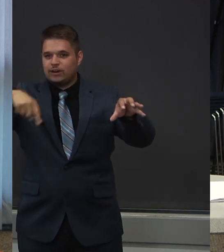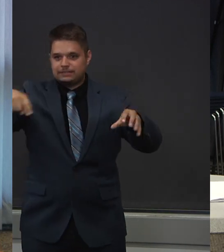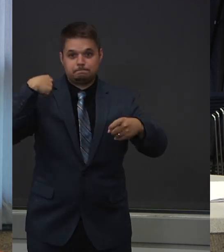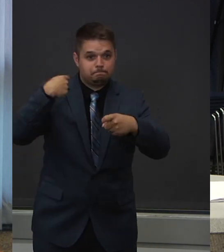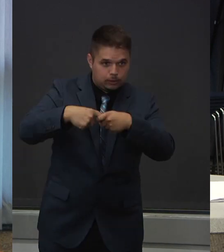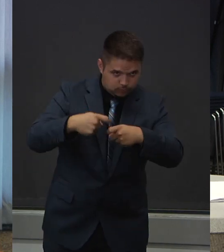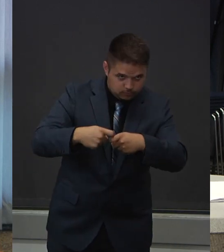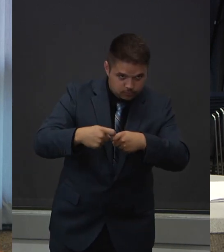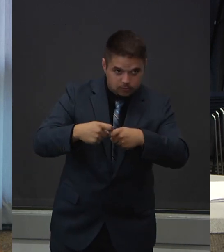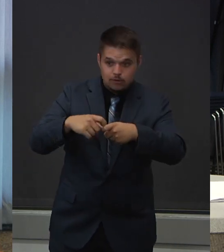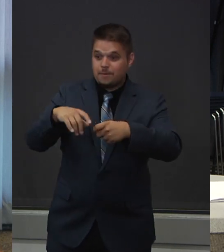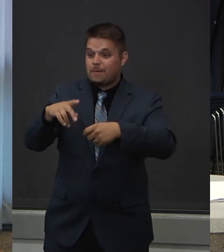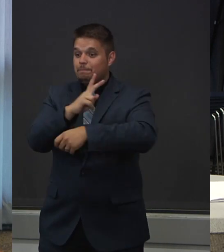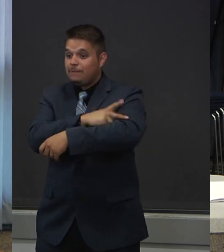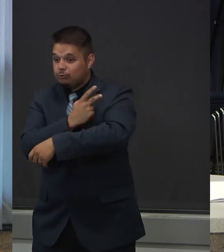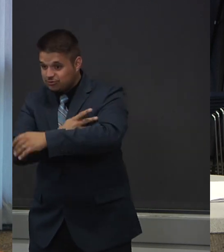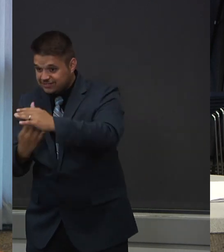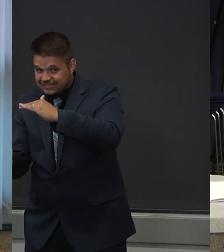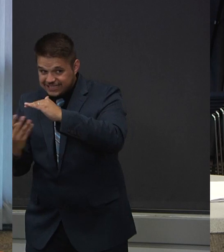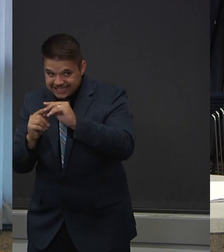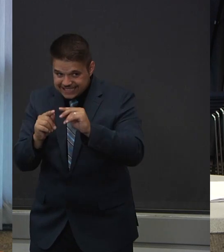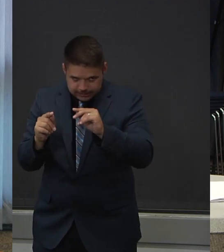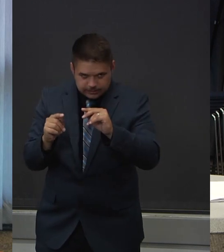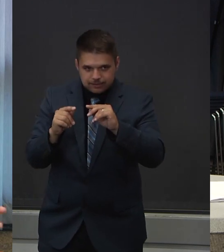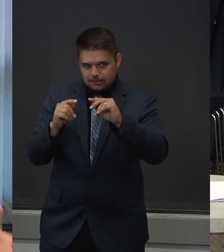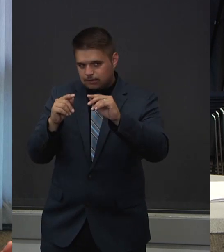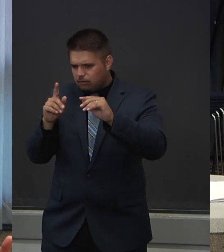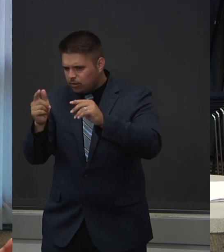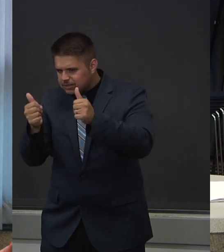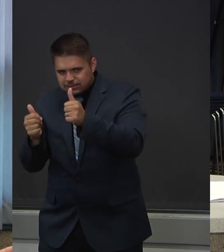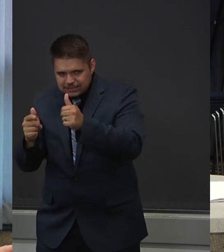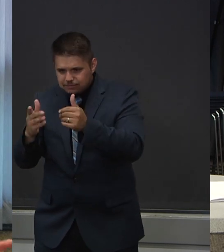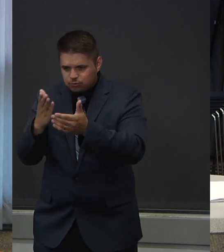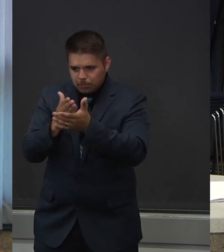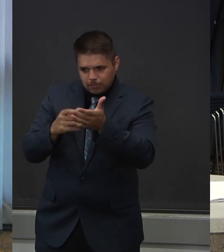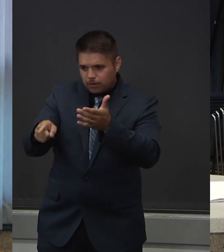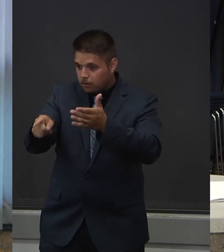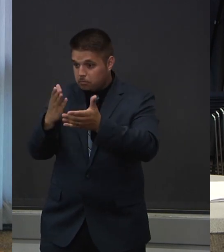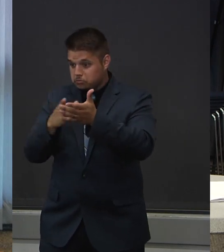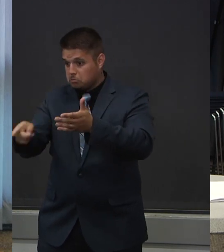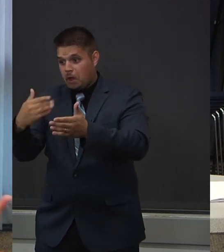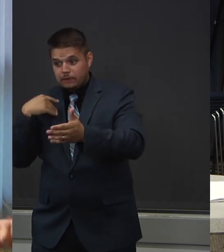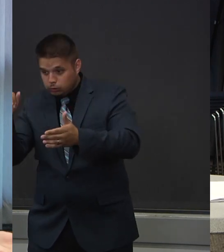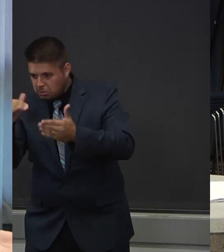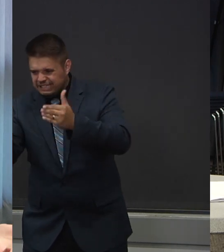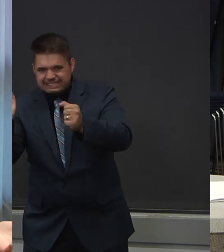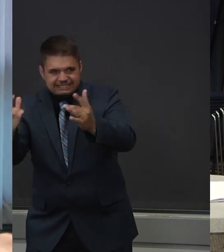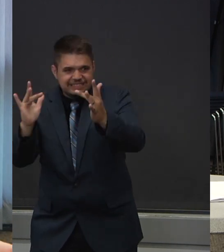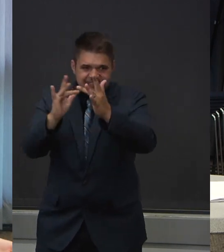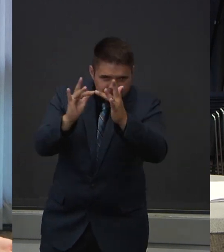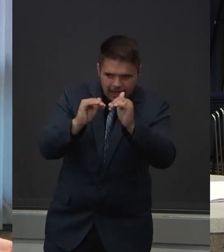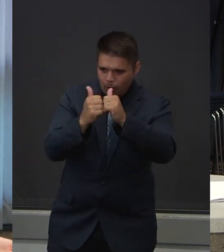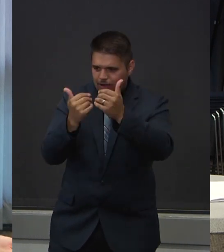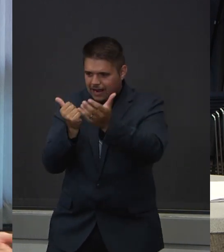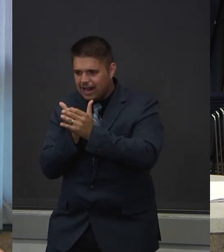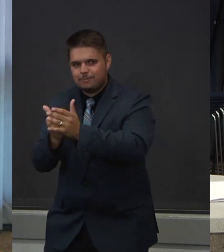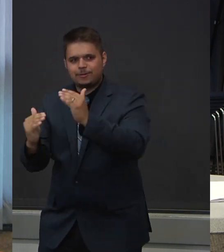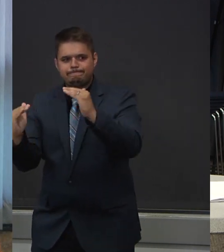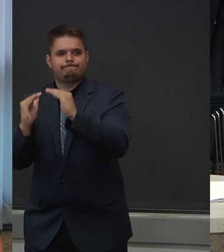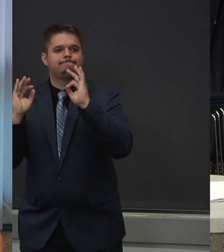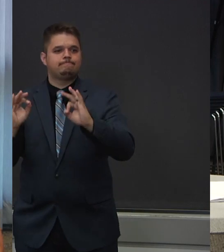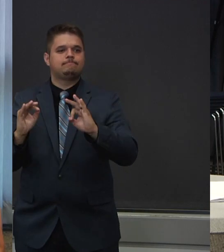of different healthcare systems that work with the Latinx community such as Virginia Garcia Clinic